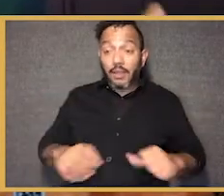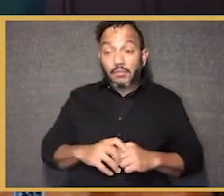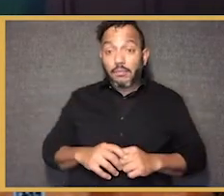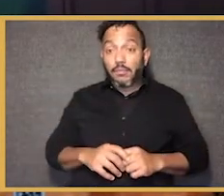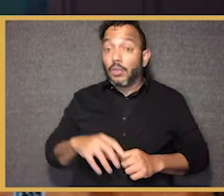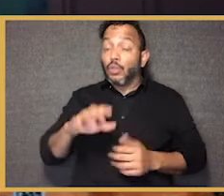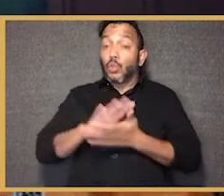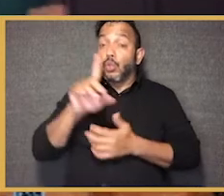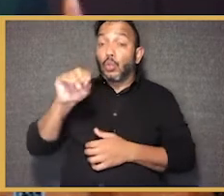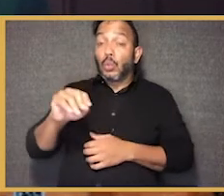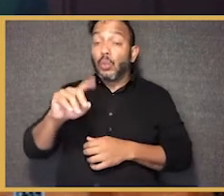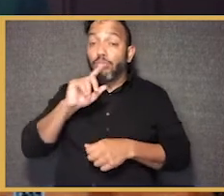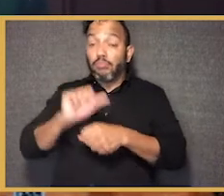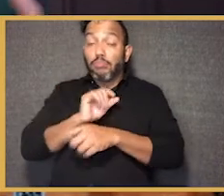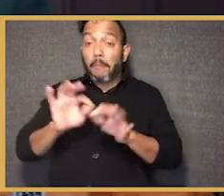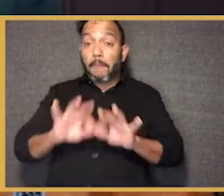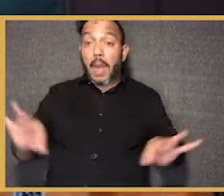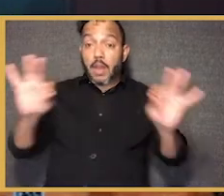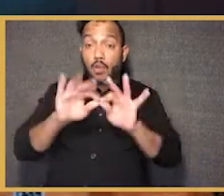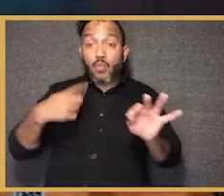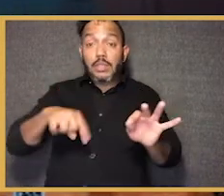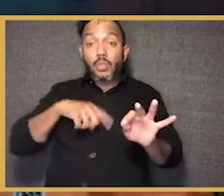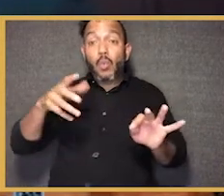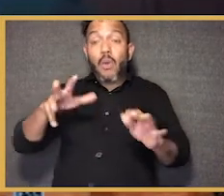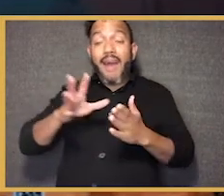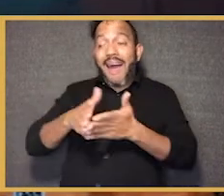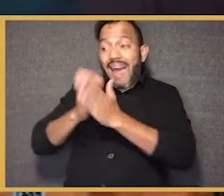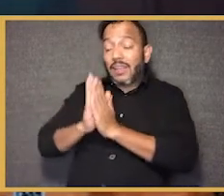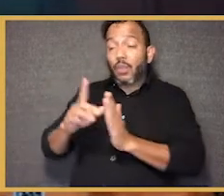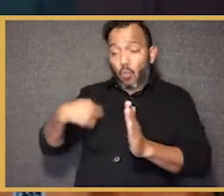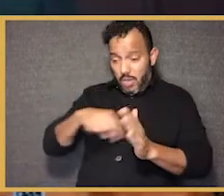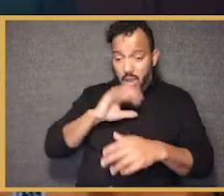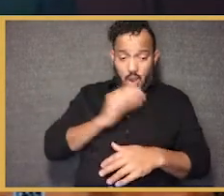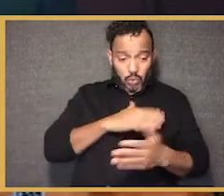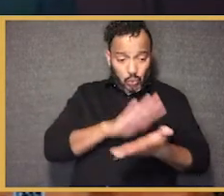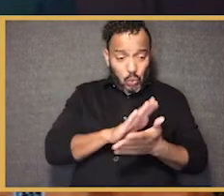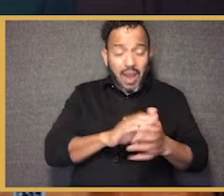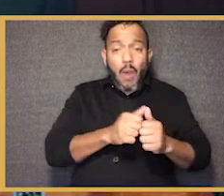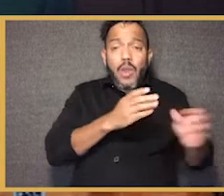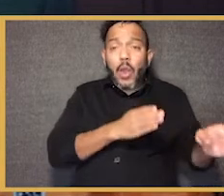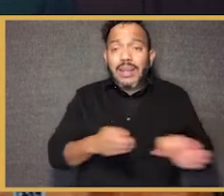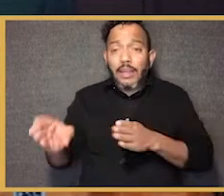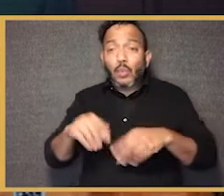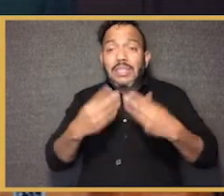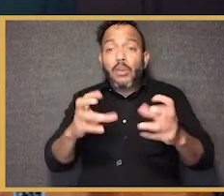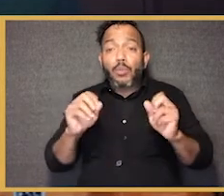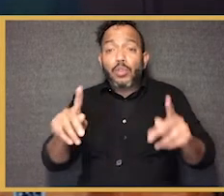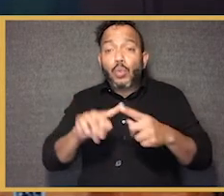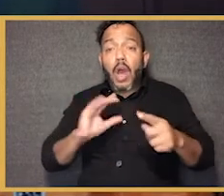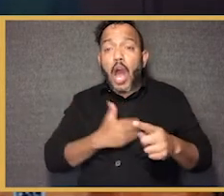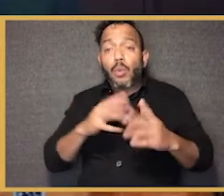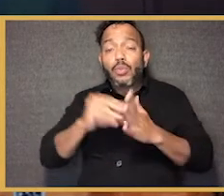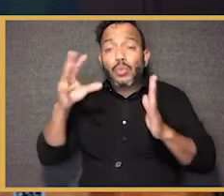They're not the only thing that matters, but schools do matter. And so we ought to ask how we organize our schools to get